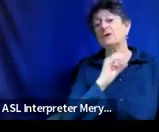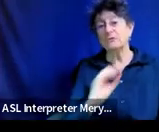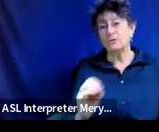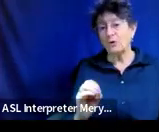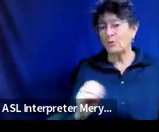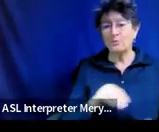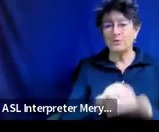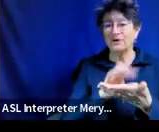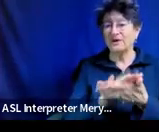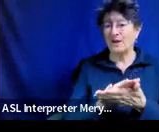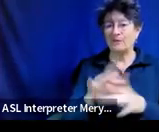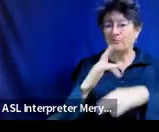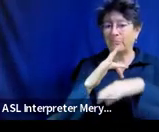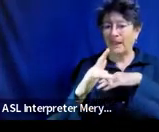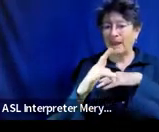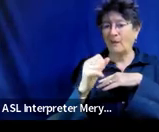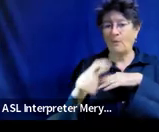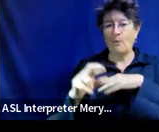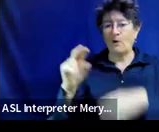All right. One more question.